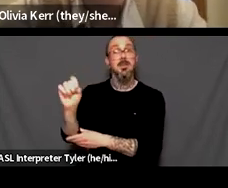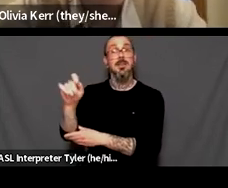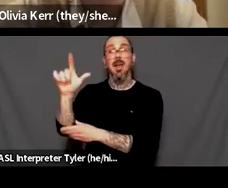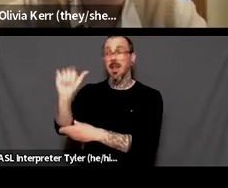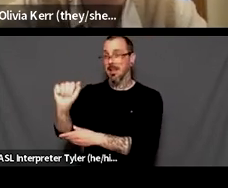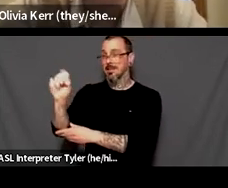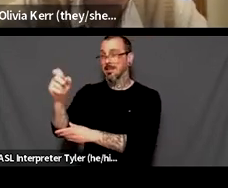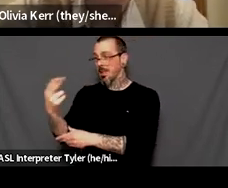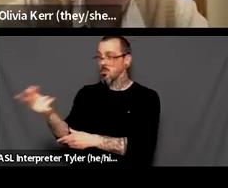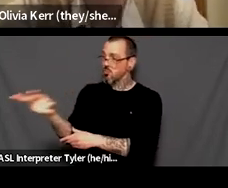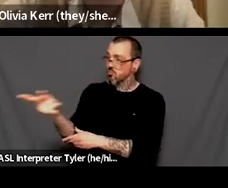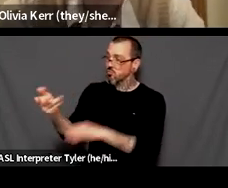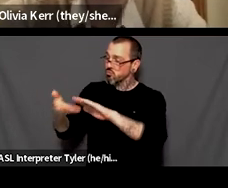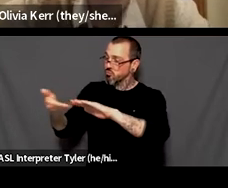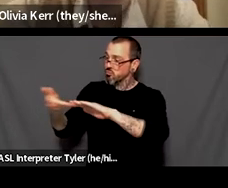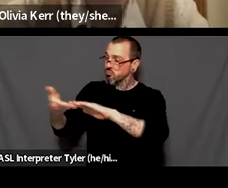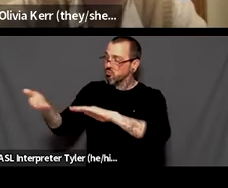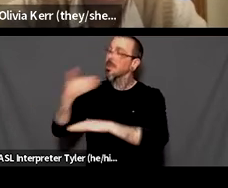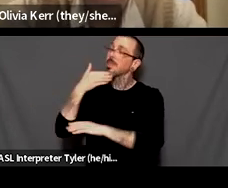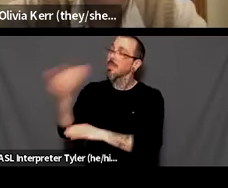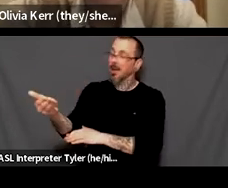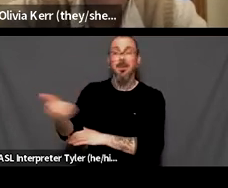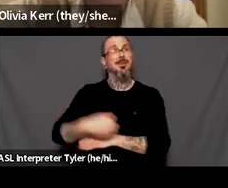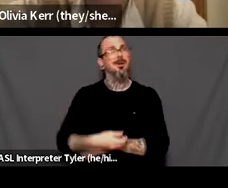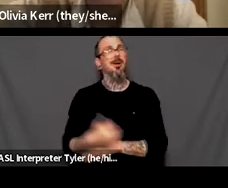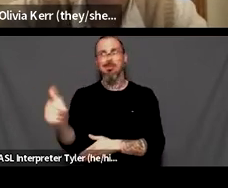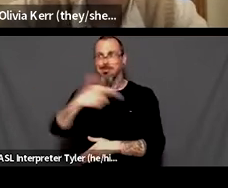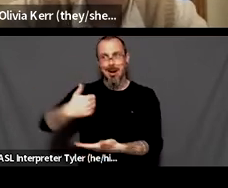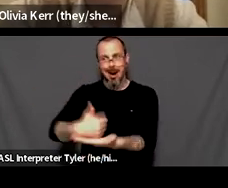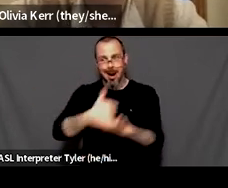Um, thank you so much to everyone. Uh, we really appreciate all the help in making this happen tonight.